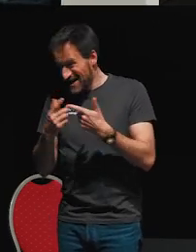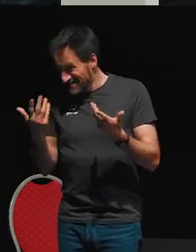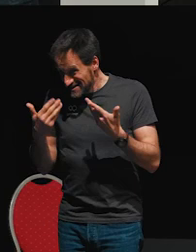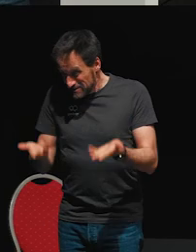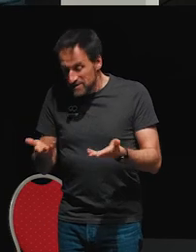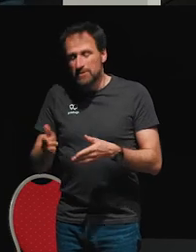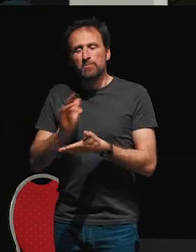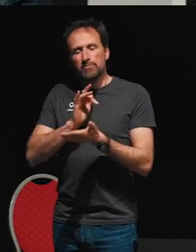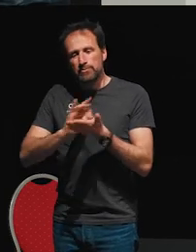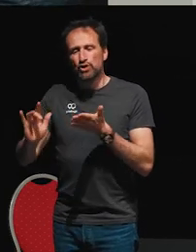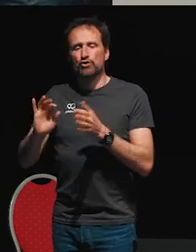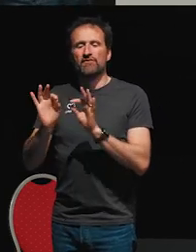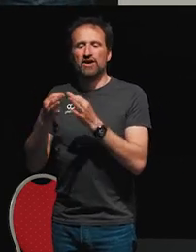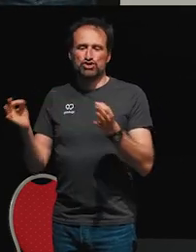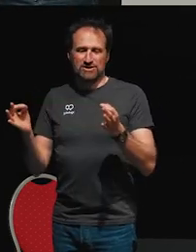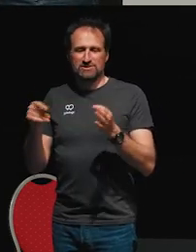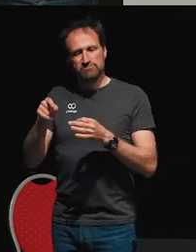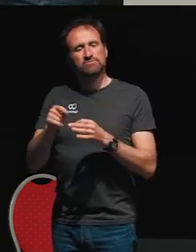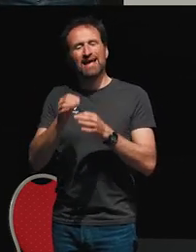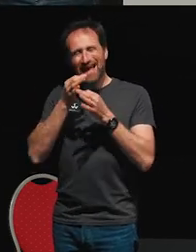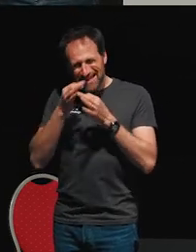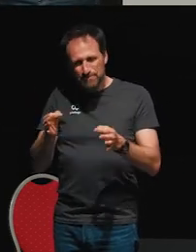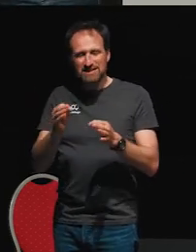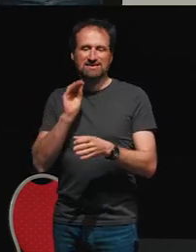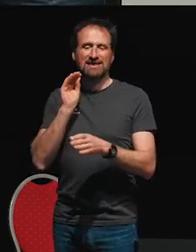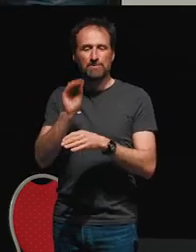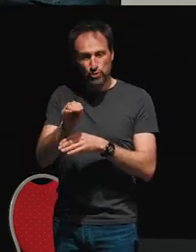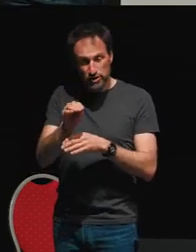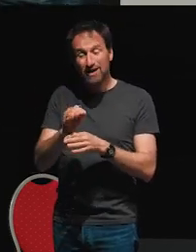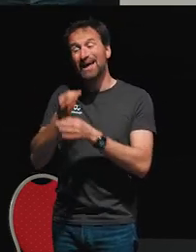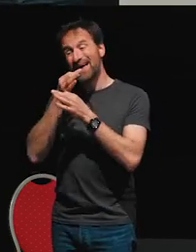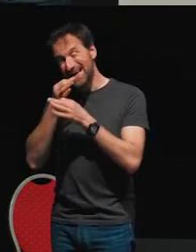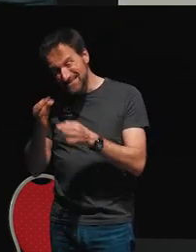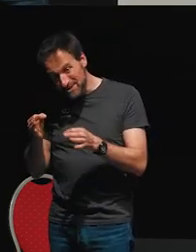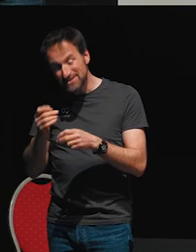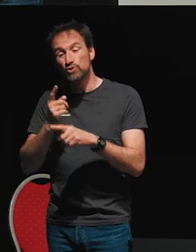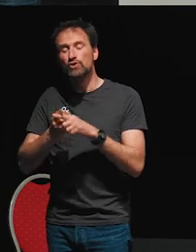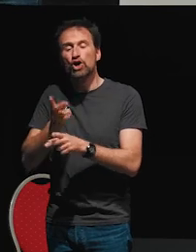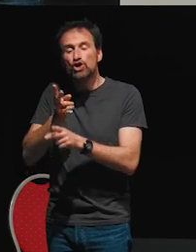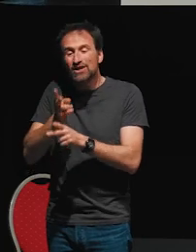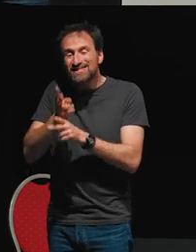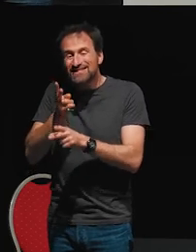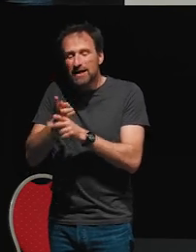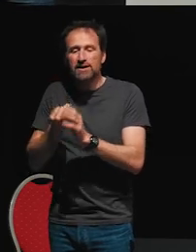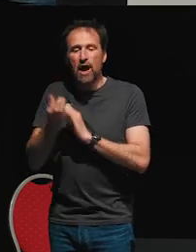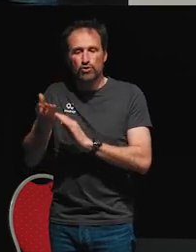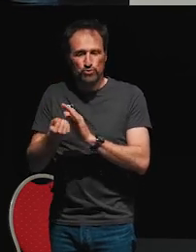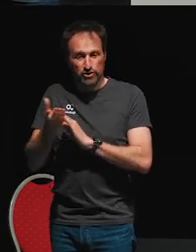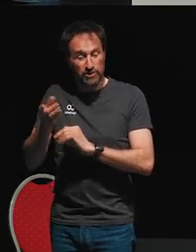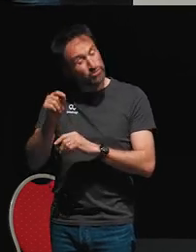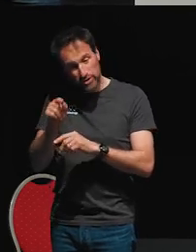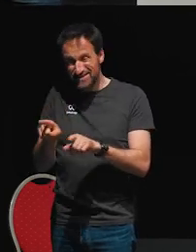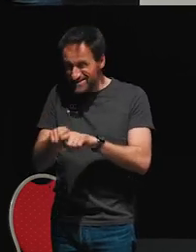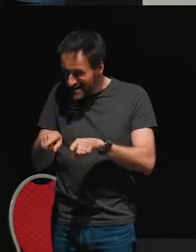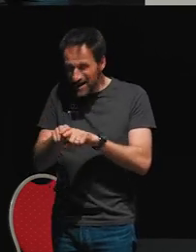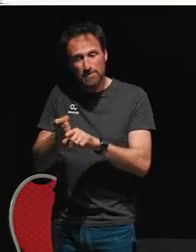functions that have explicit inputs, explicit and consistent outputs. So that means they return the same output for the same